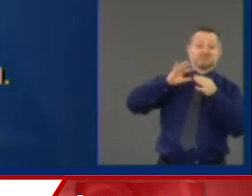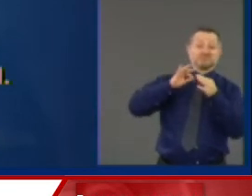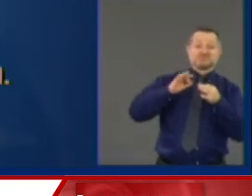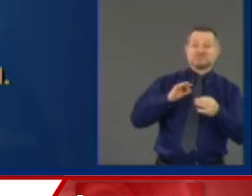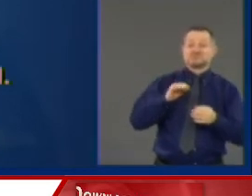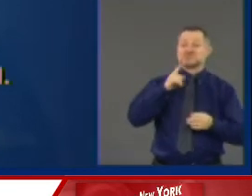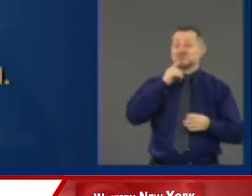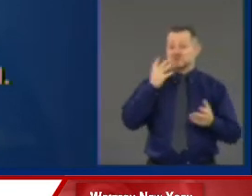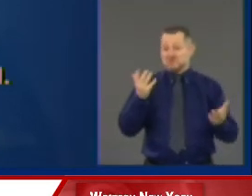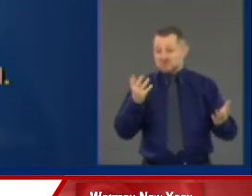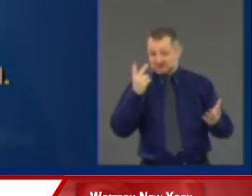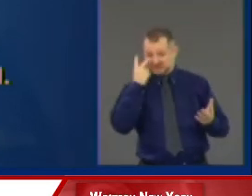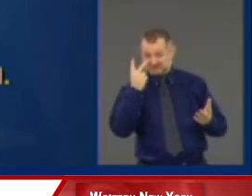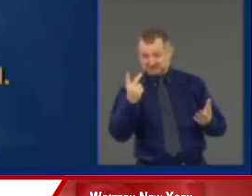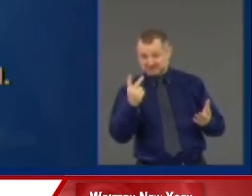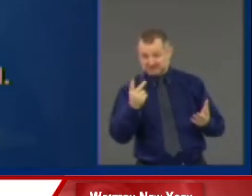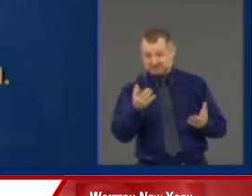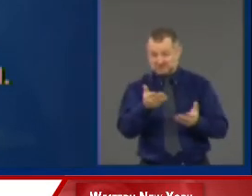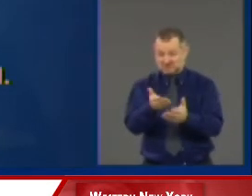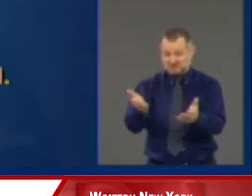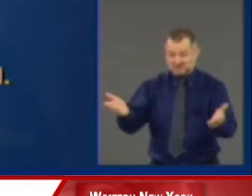say these are looters.